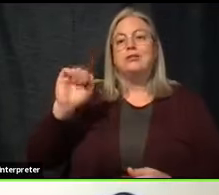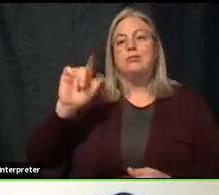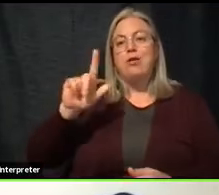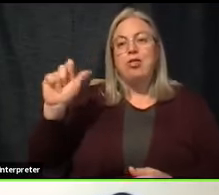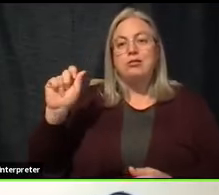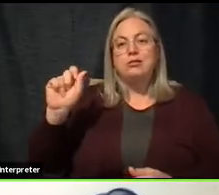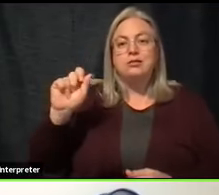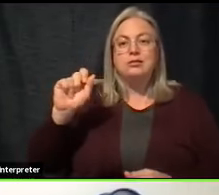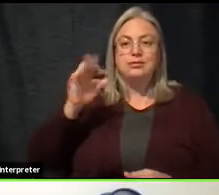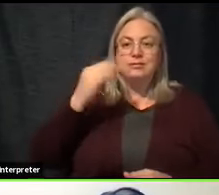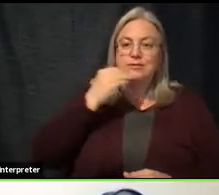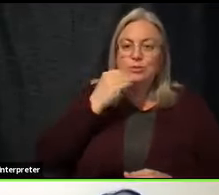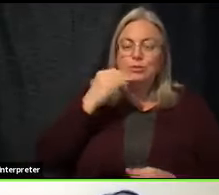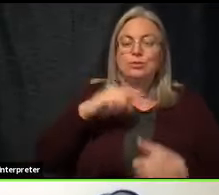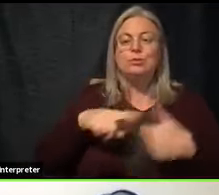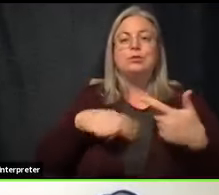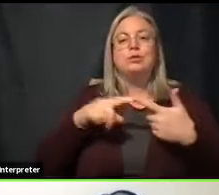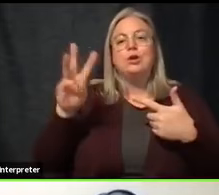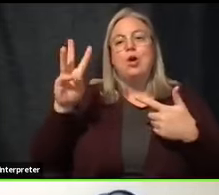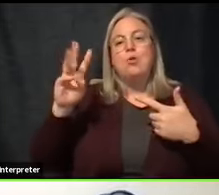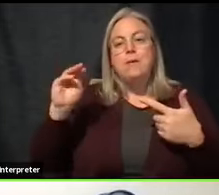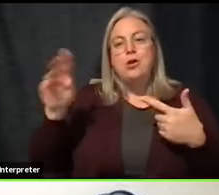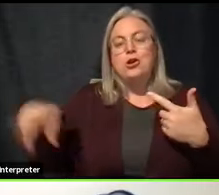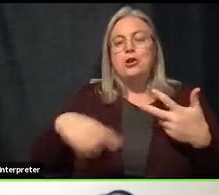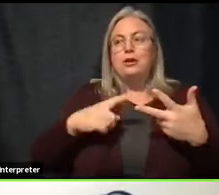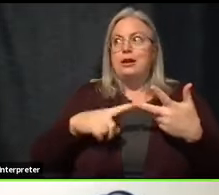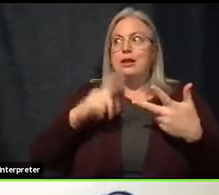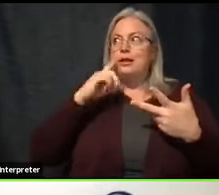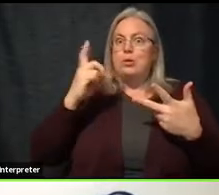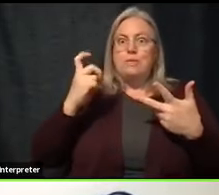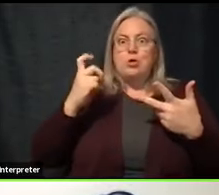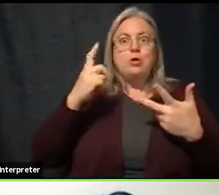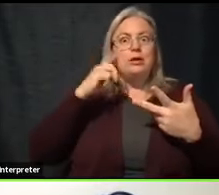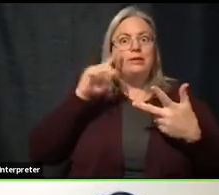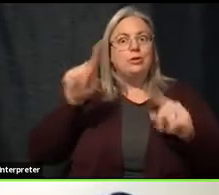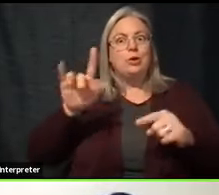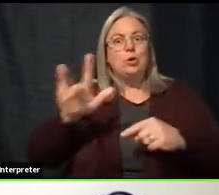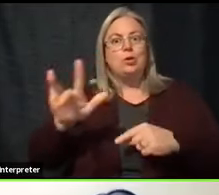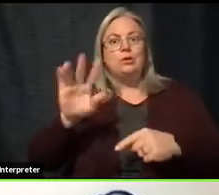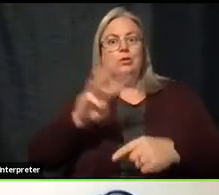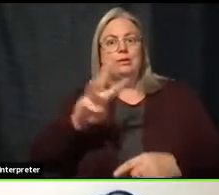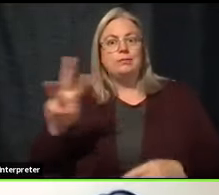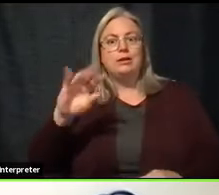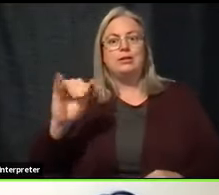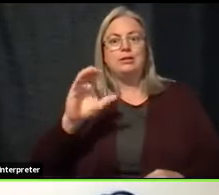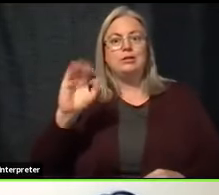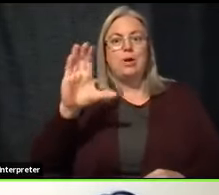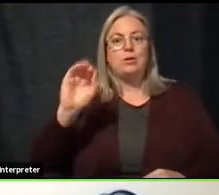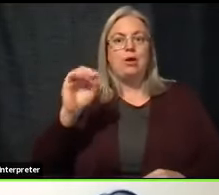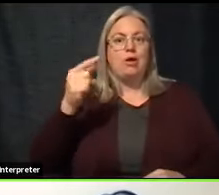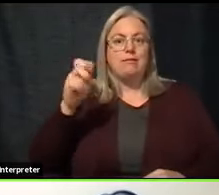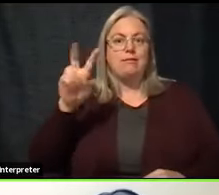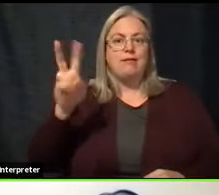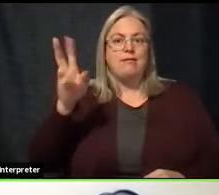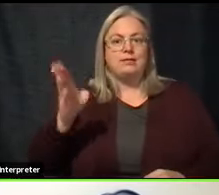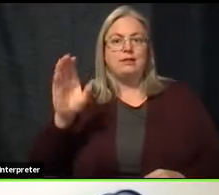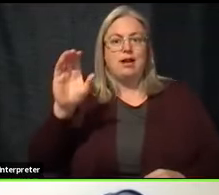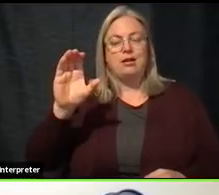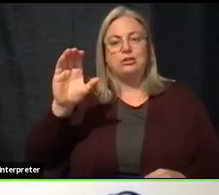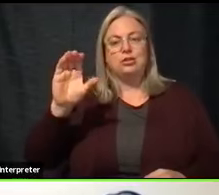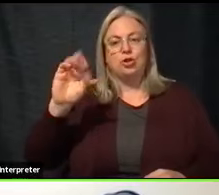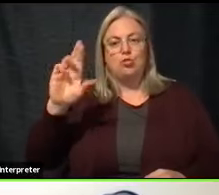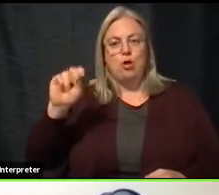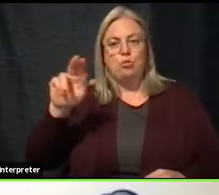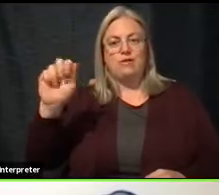and, um, Walmart's and I believe one more. if you go to our website at jocogov.org slash coronavirus, you can find